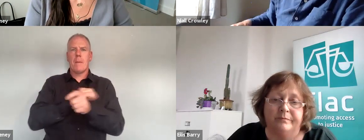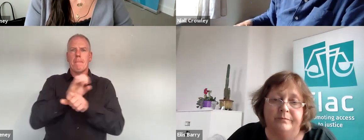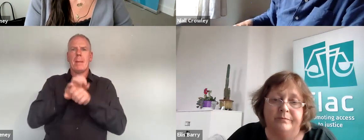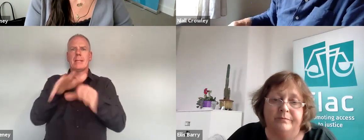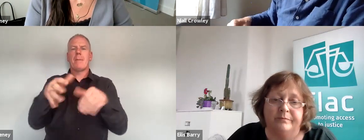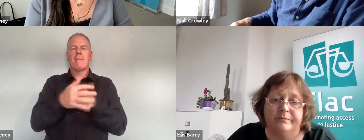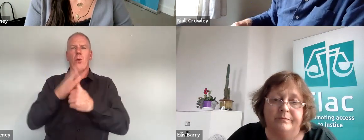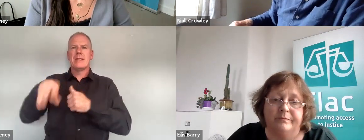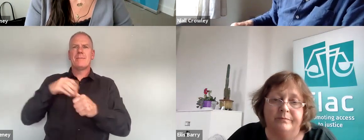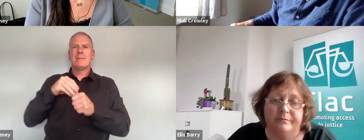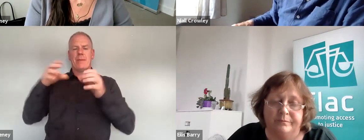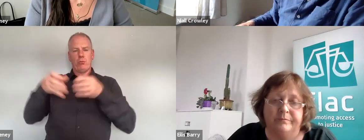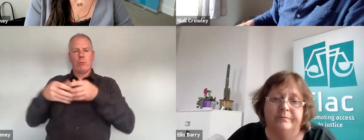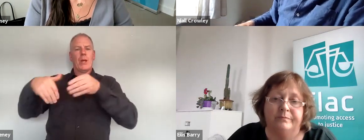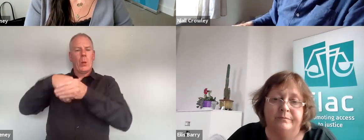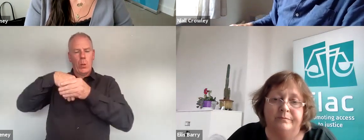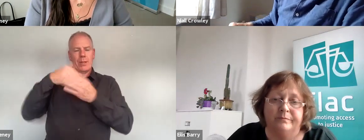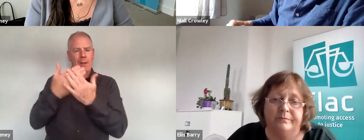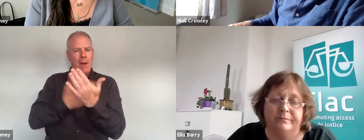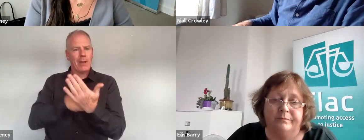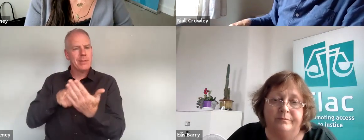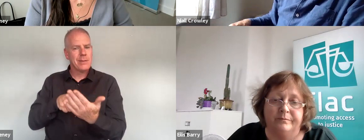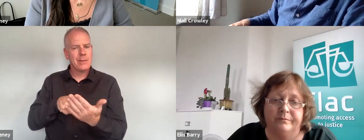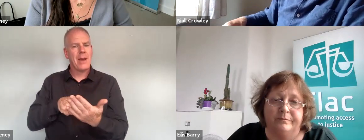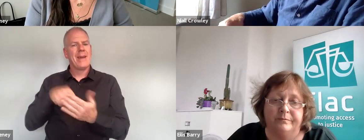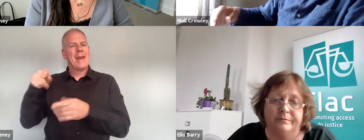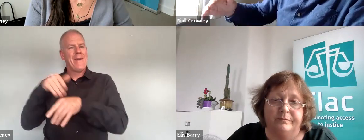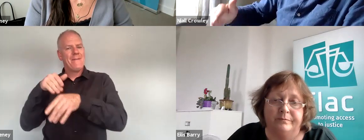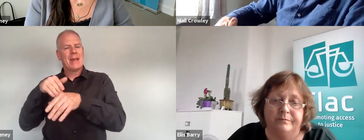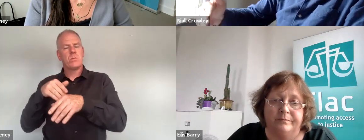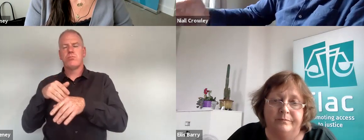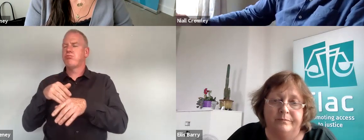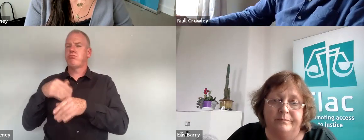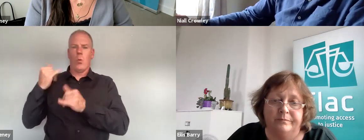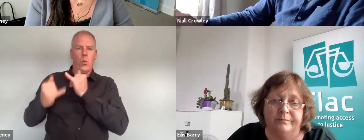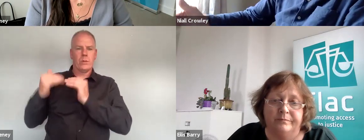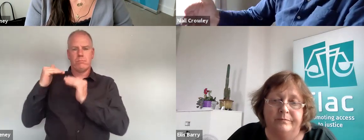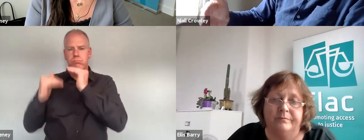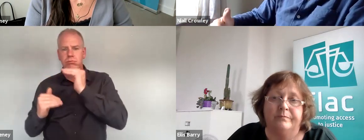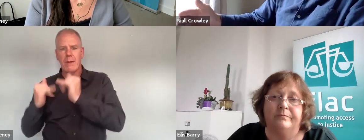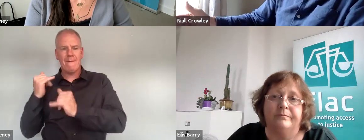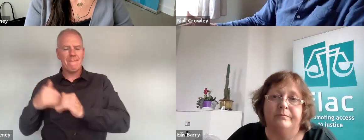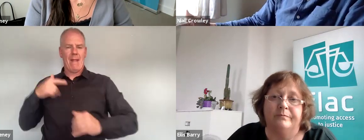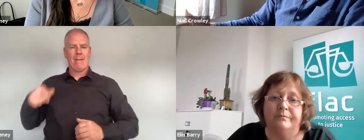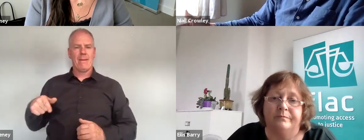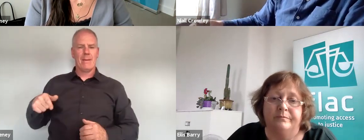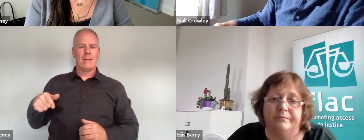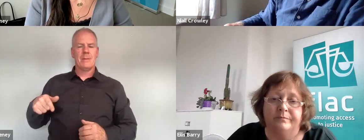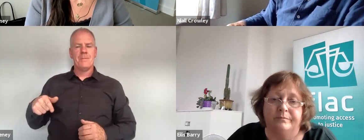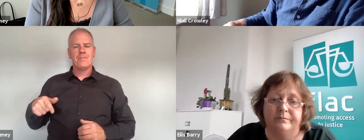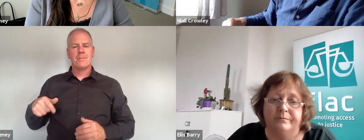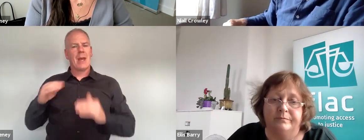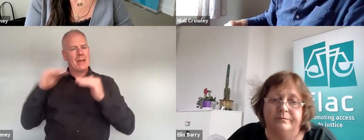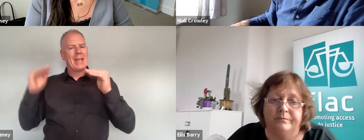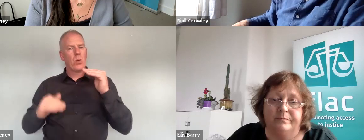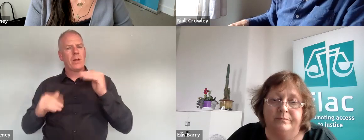particular groups covered by the legislation and the fact that that impact was particularly difficult I suppose but also the inequalities